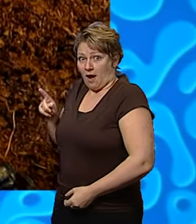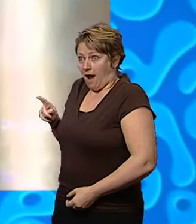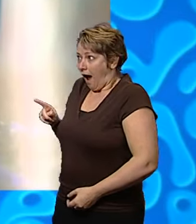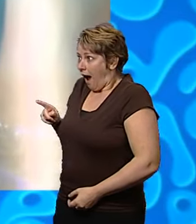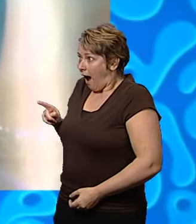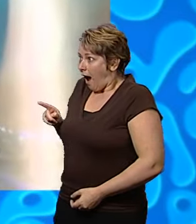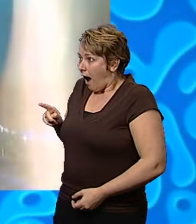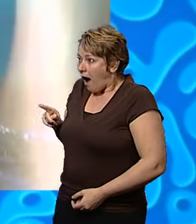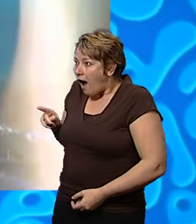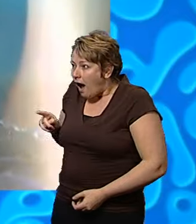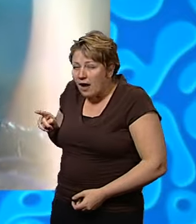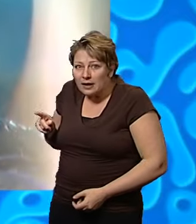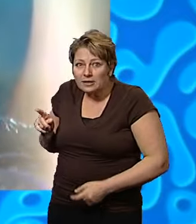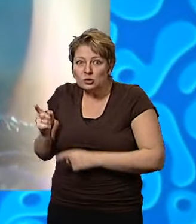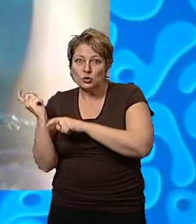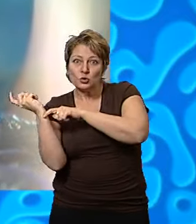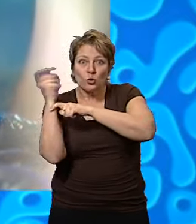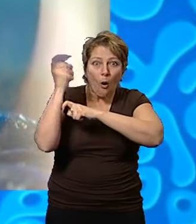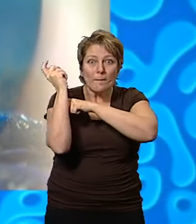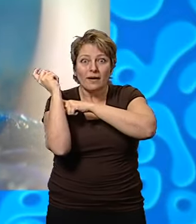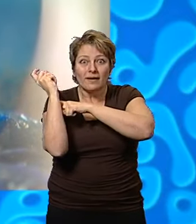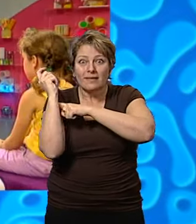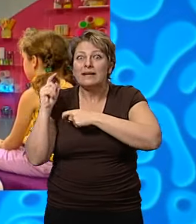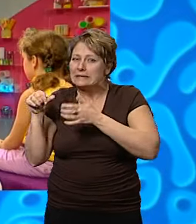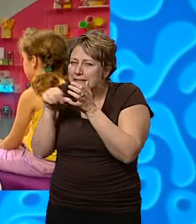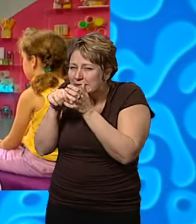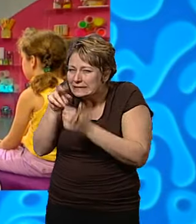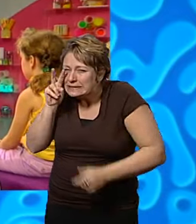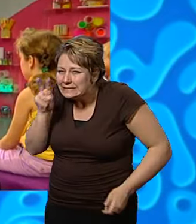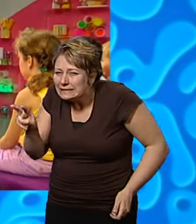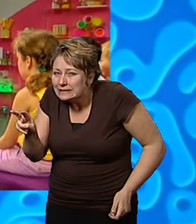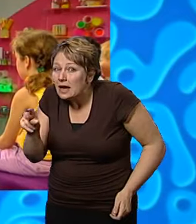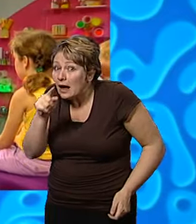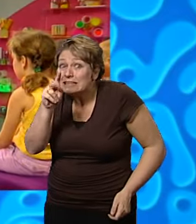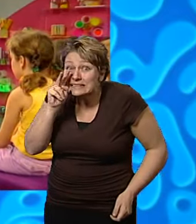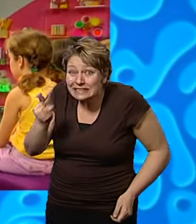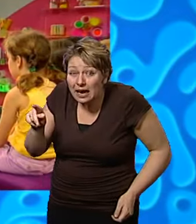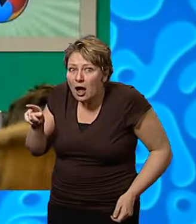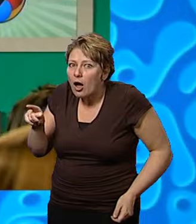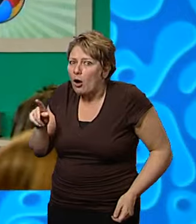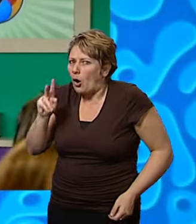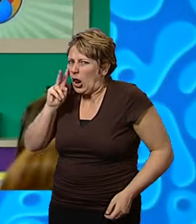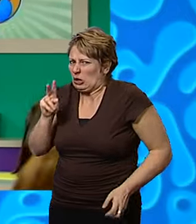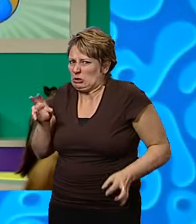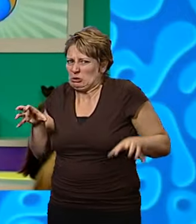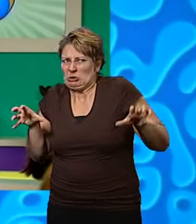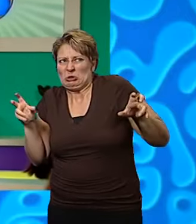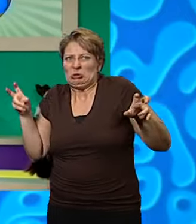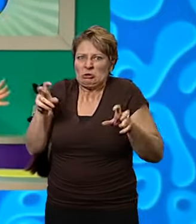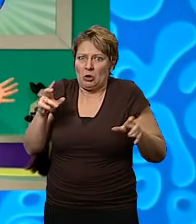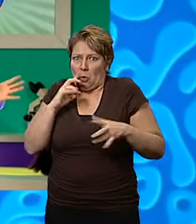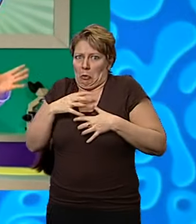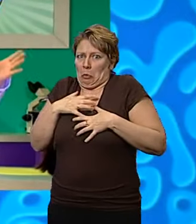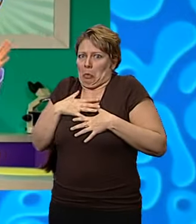There are scorpions in here. Now, they can be quite hard to see, but if you can see one, they do look a little bit